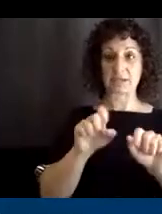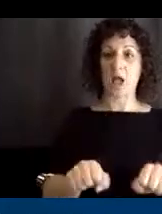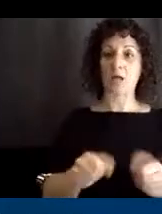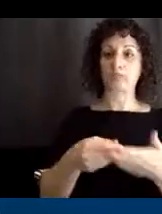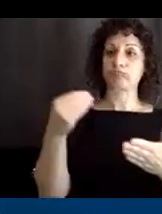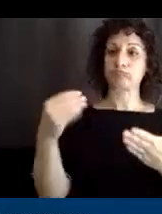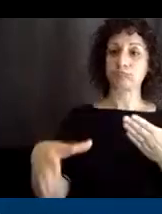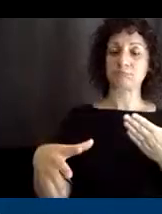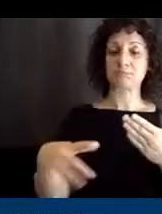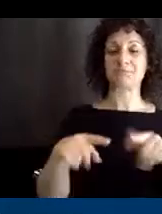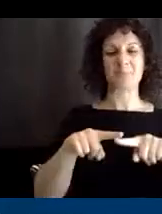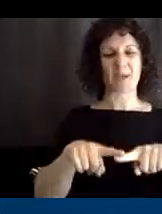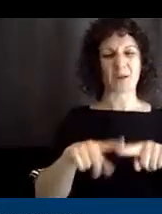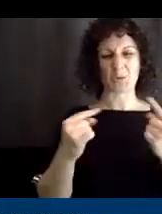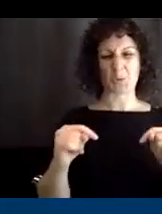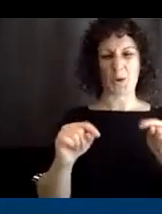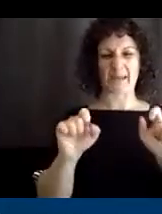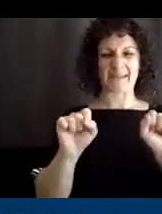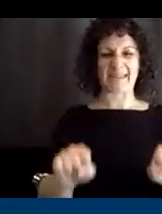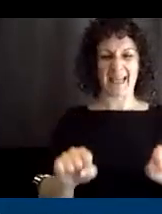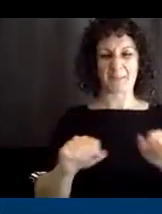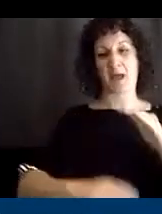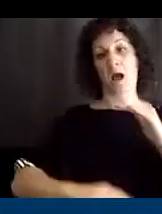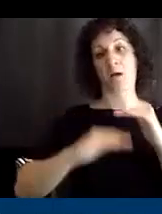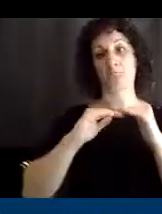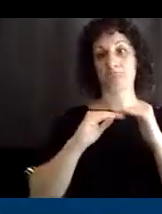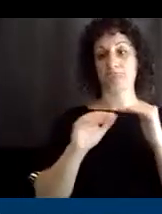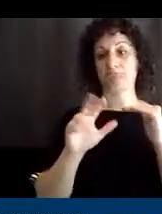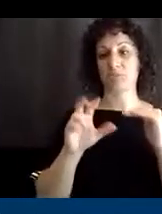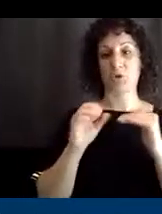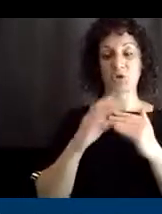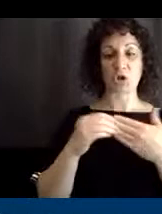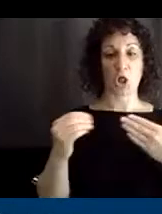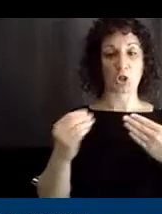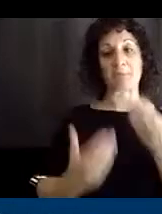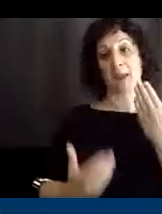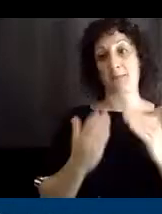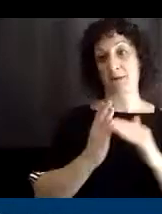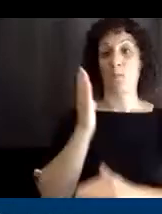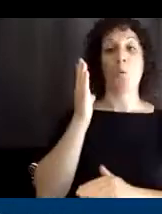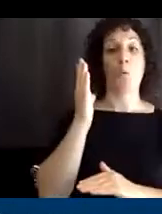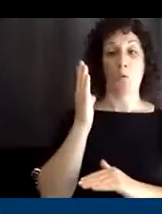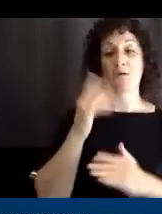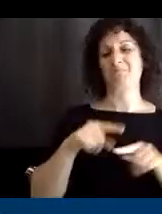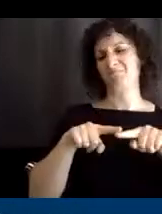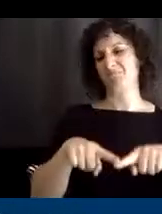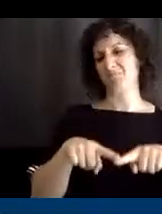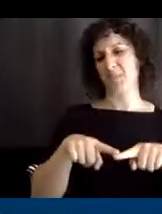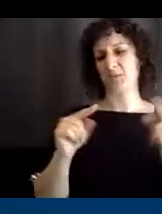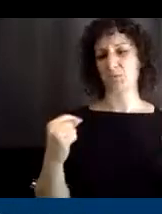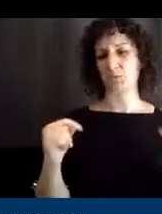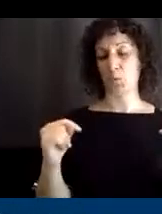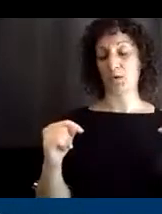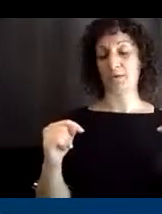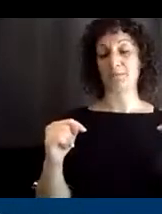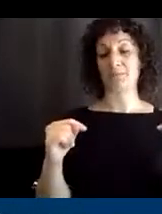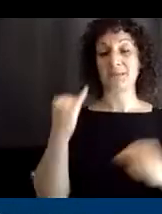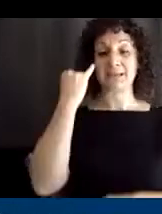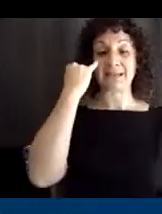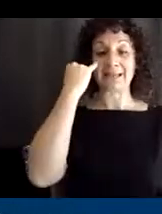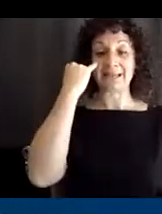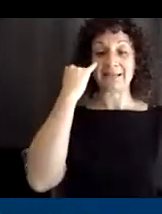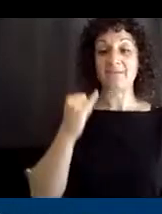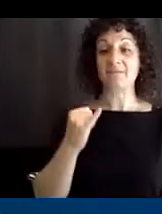least up to $30 or more depending on the toy. And especially if you're kind of